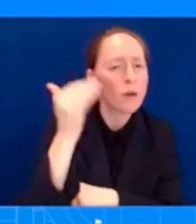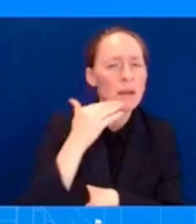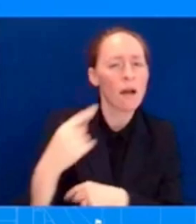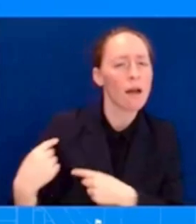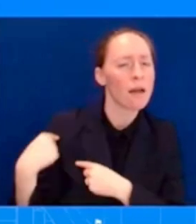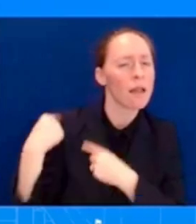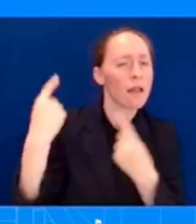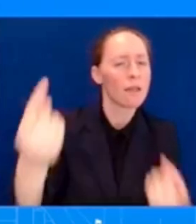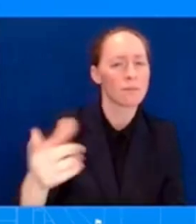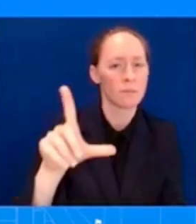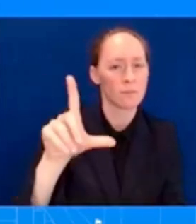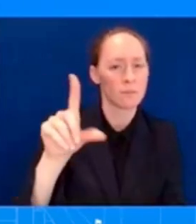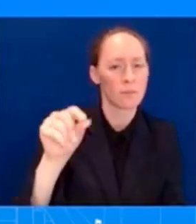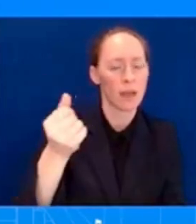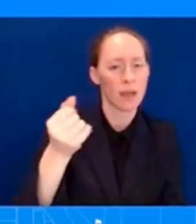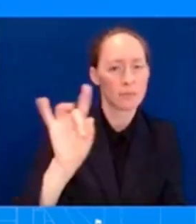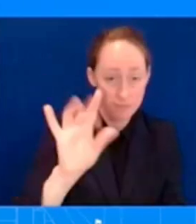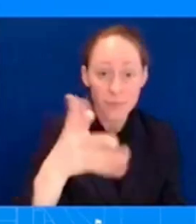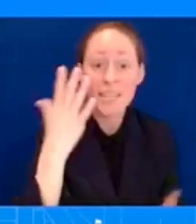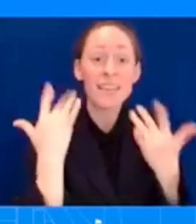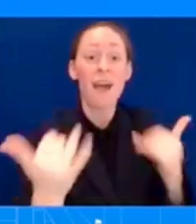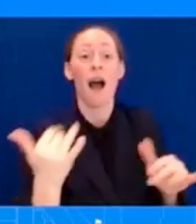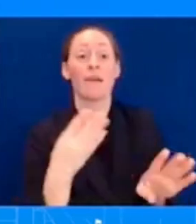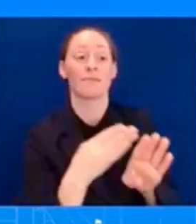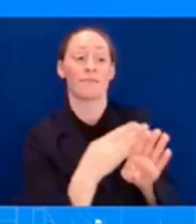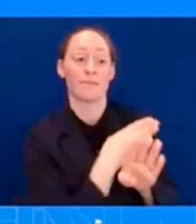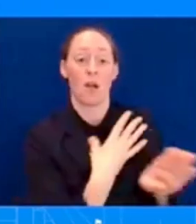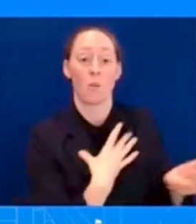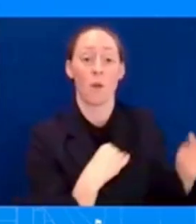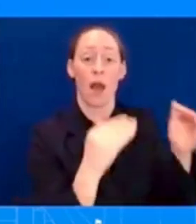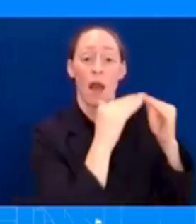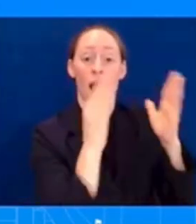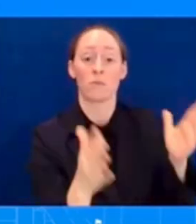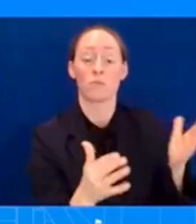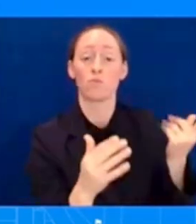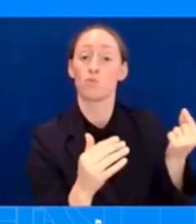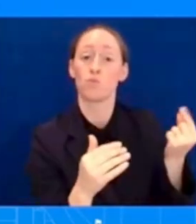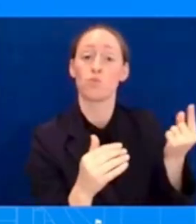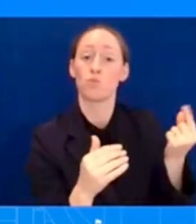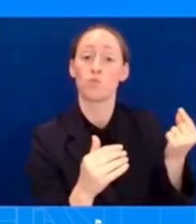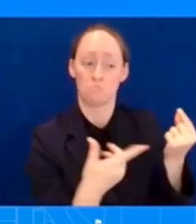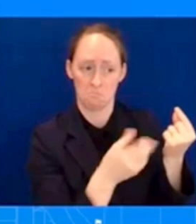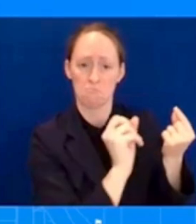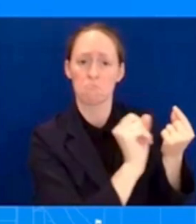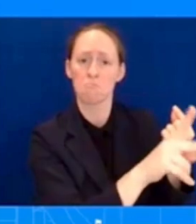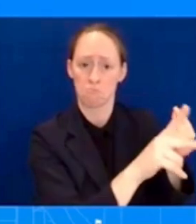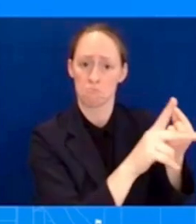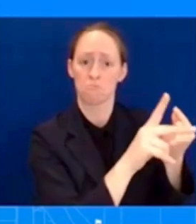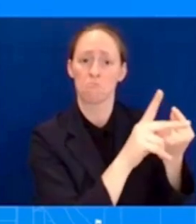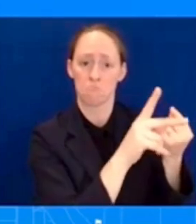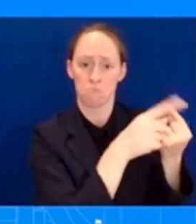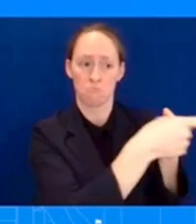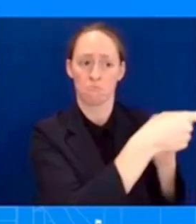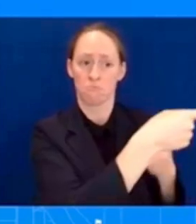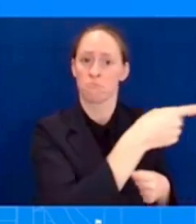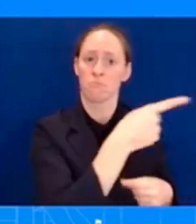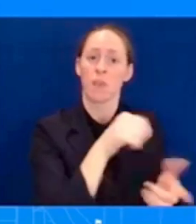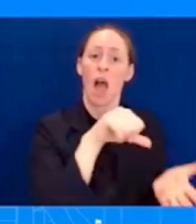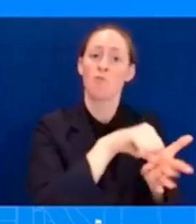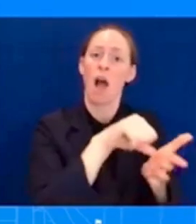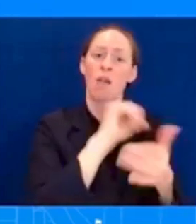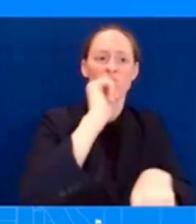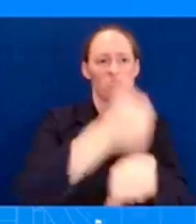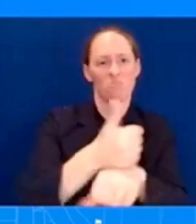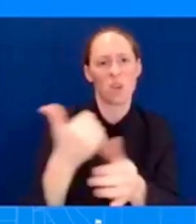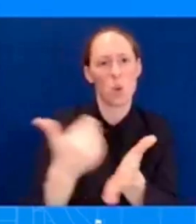spend billions of dollars of it and got nothing in return. So the only thing we've discussed with Iran is a process through which these funds could be